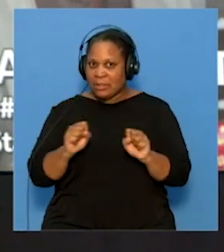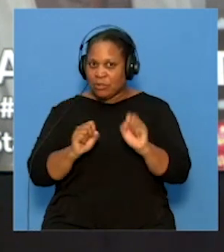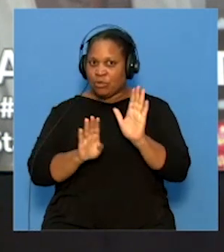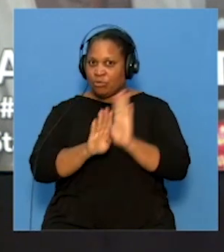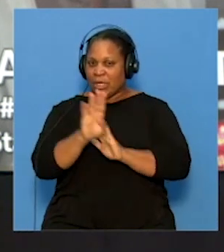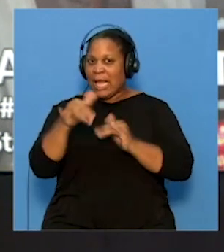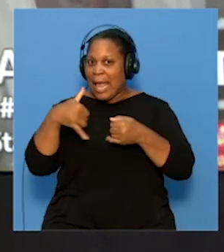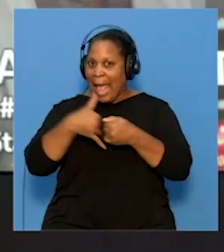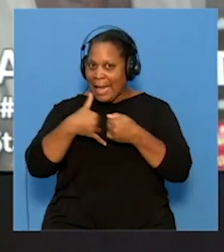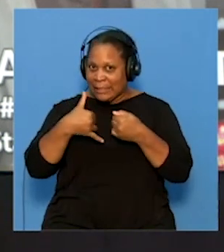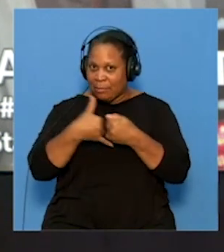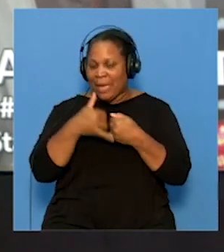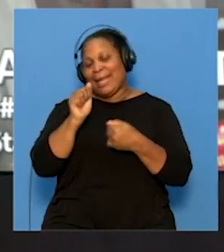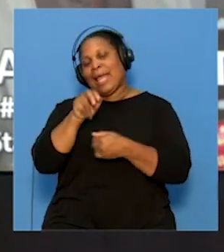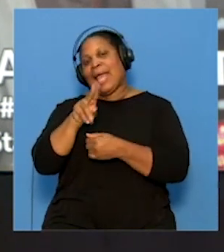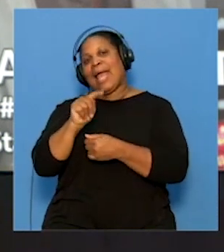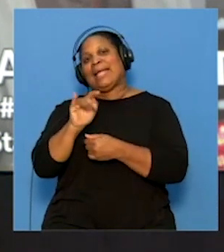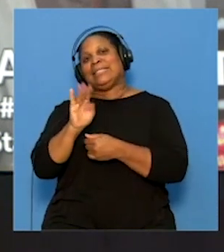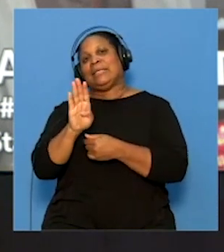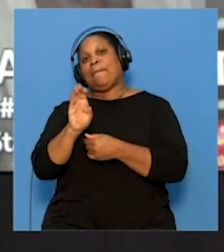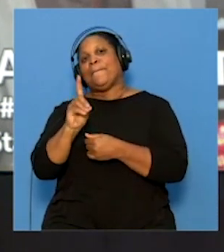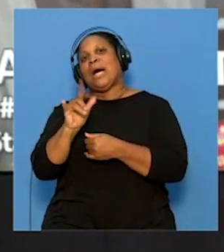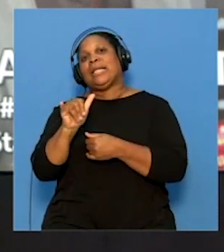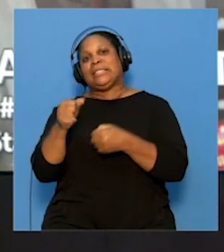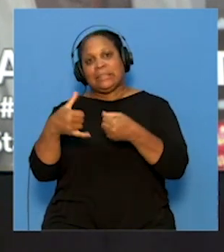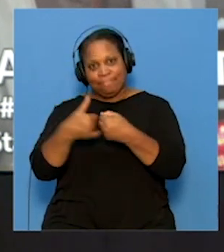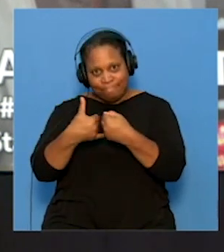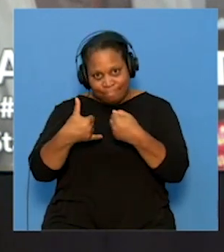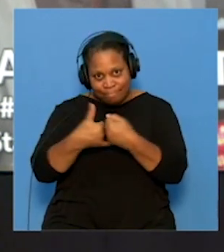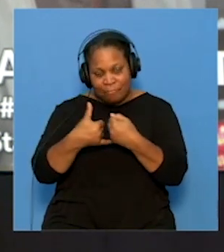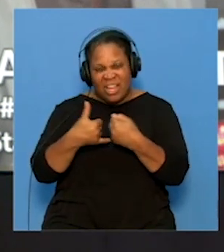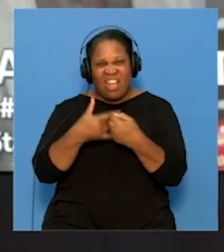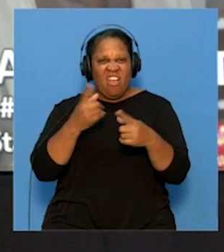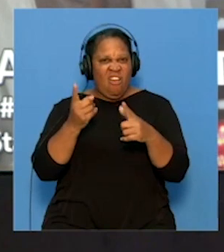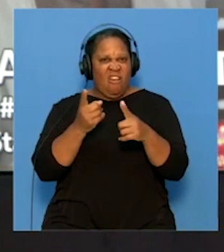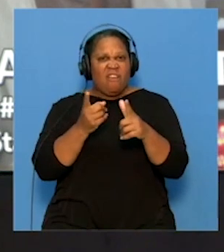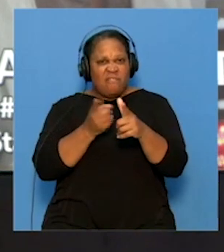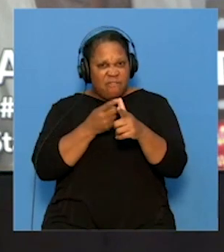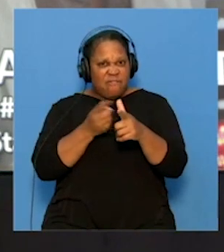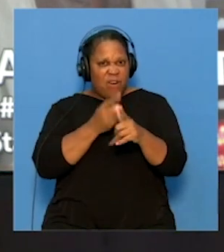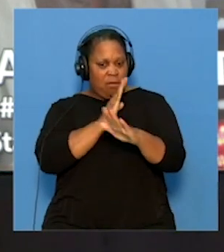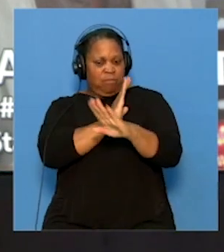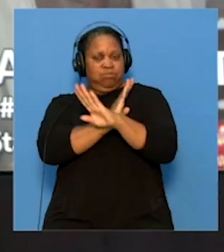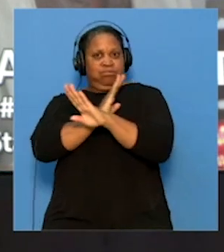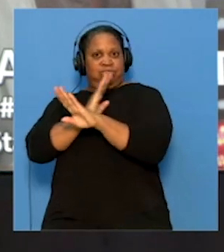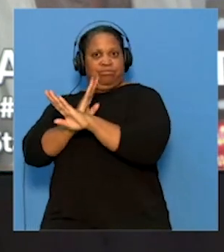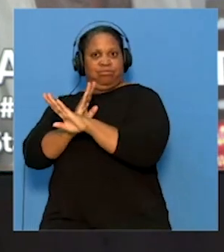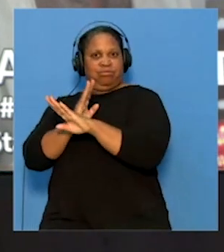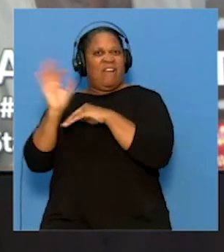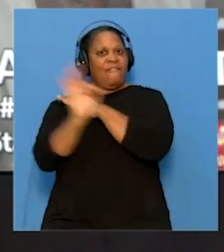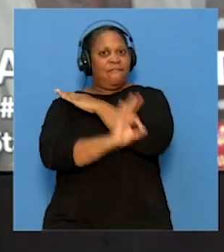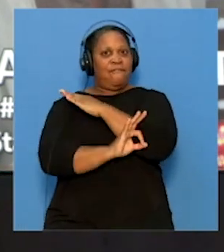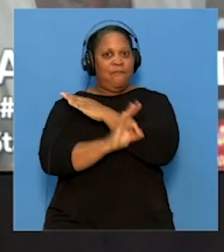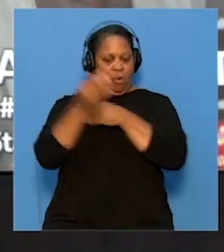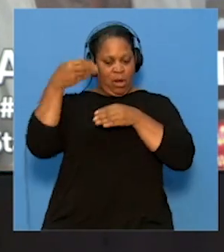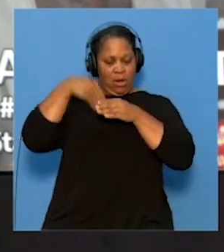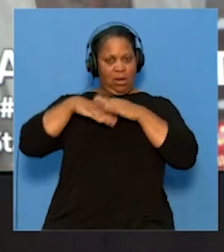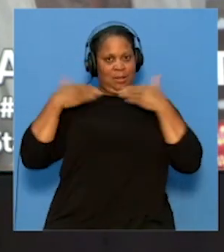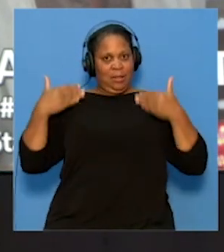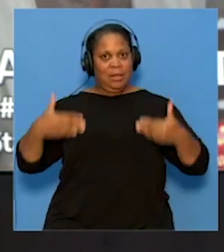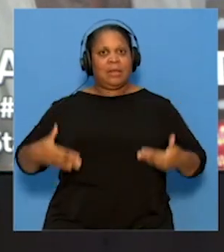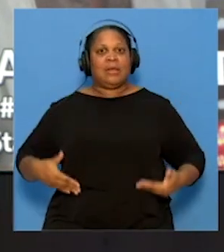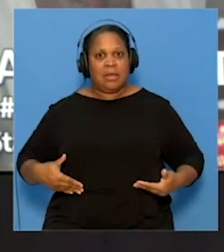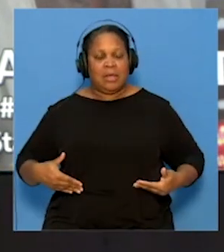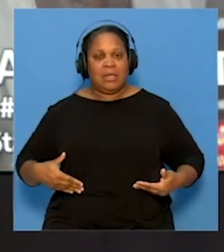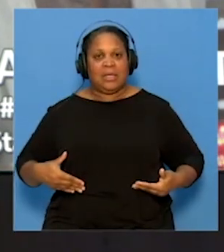against it. Antibodies are the body's first line of defense against any foreign intruder. Overall,